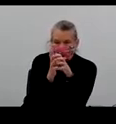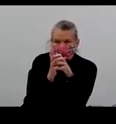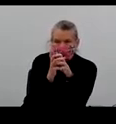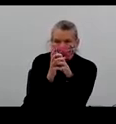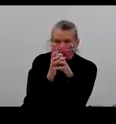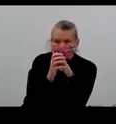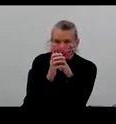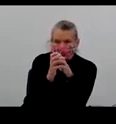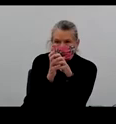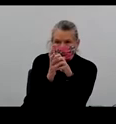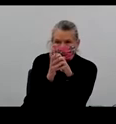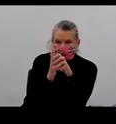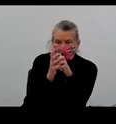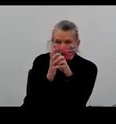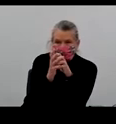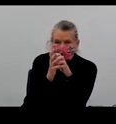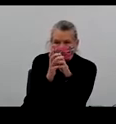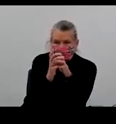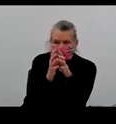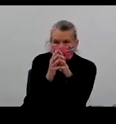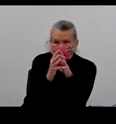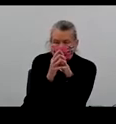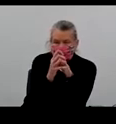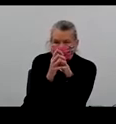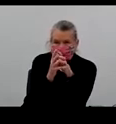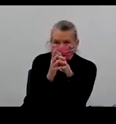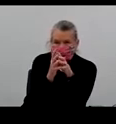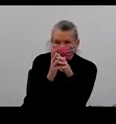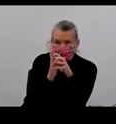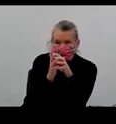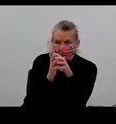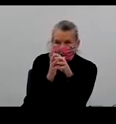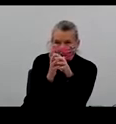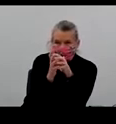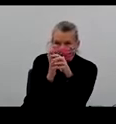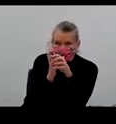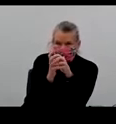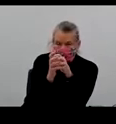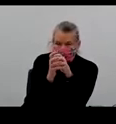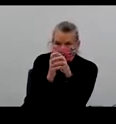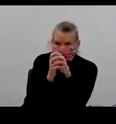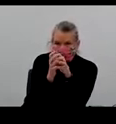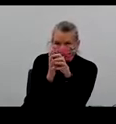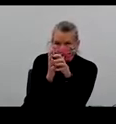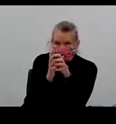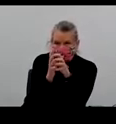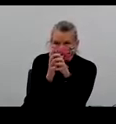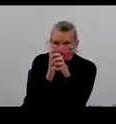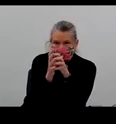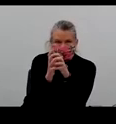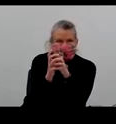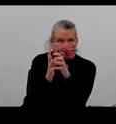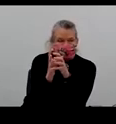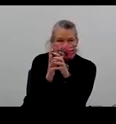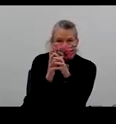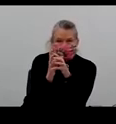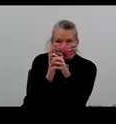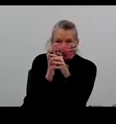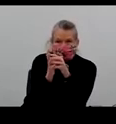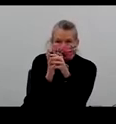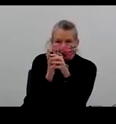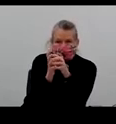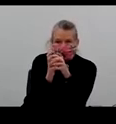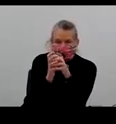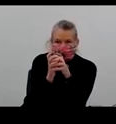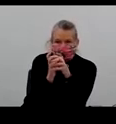,000 deaths so far, with 10% of the people, if you had to have seven times that to get 70% of the people, you might